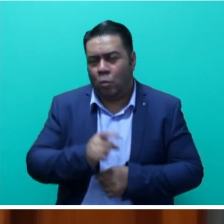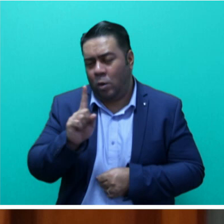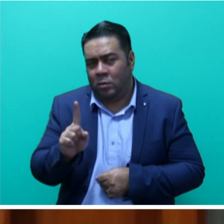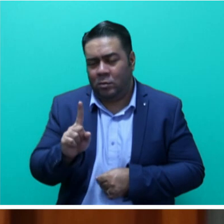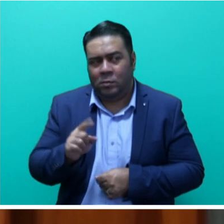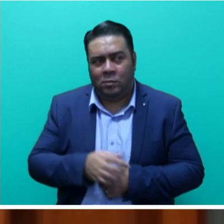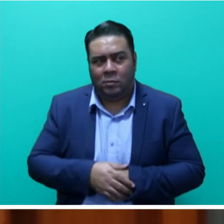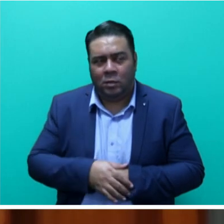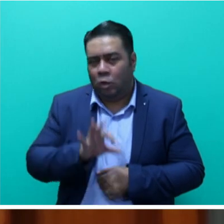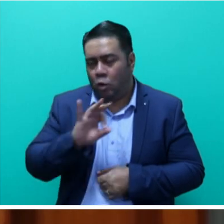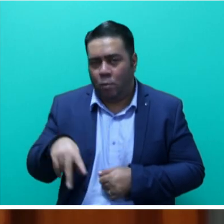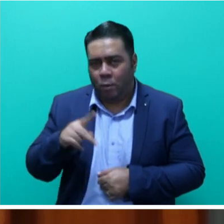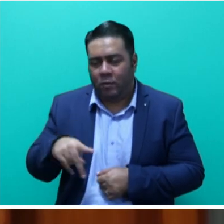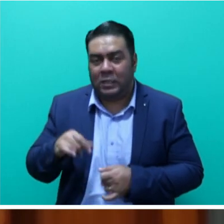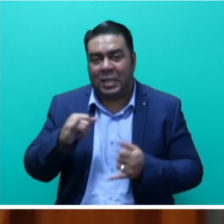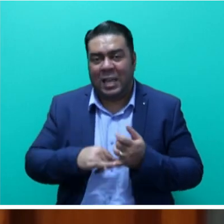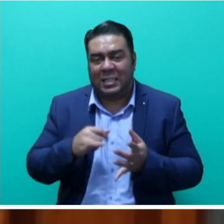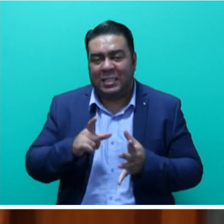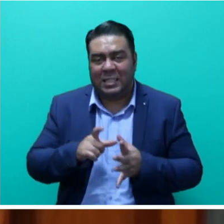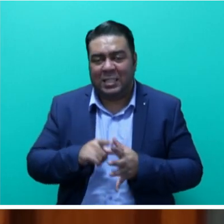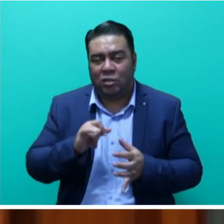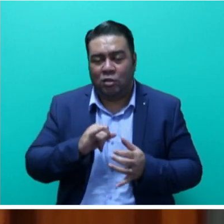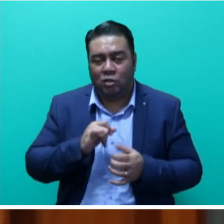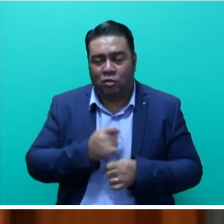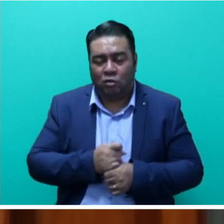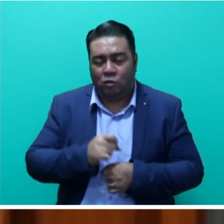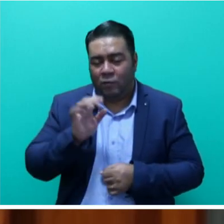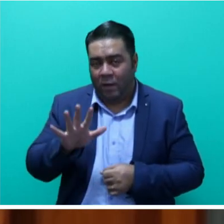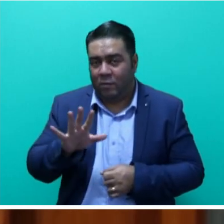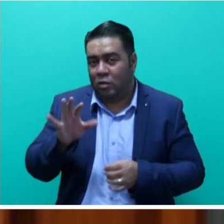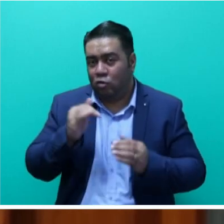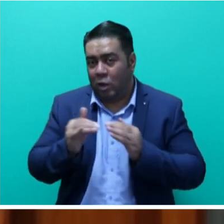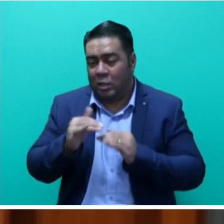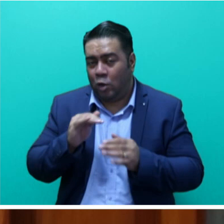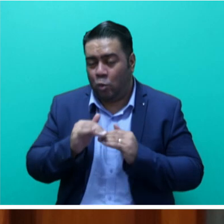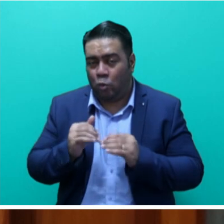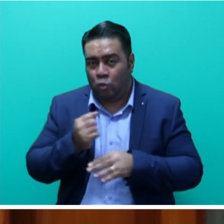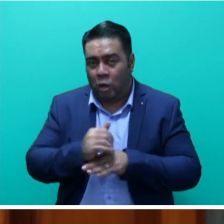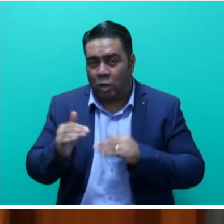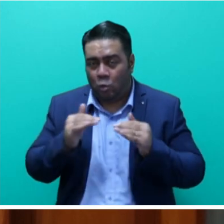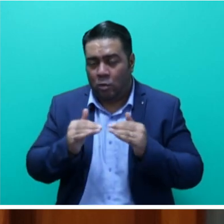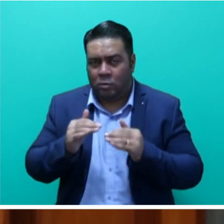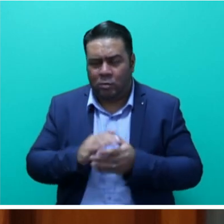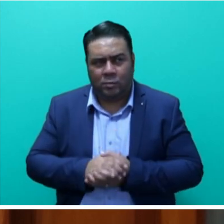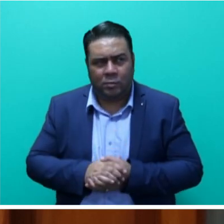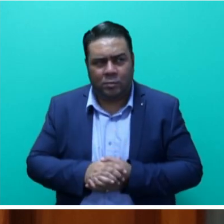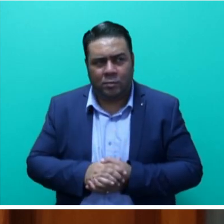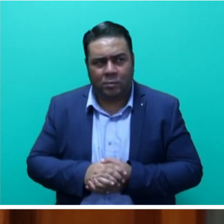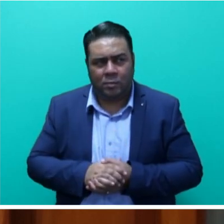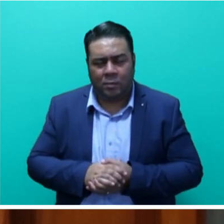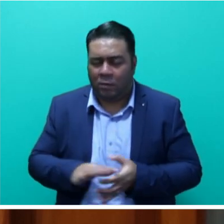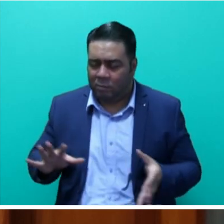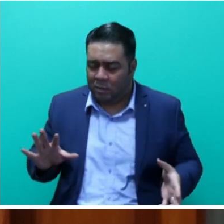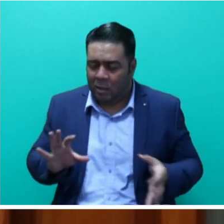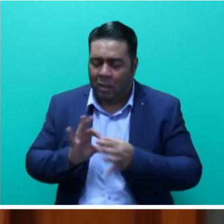no poverty, SDG 5, gender equality, SDG 8 and SDG 13 have been linked quite